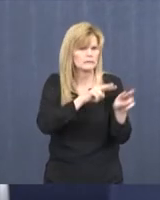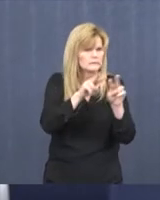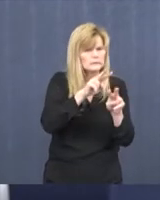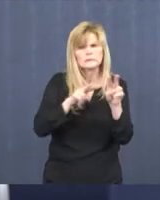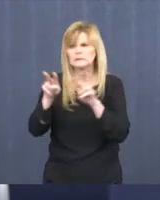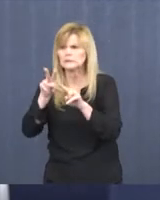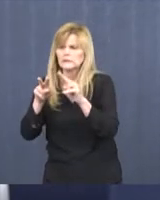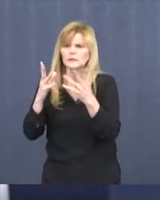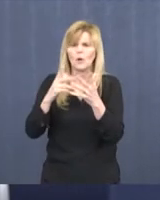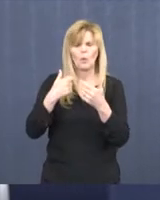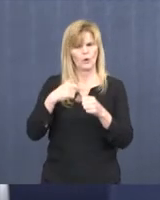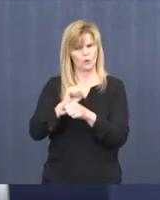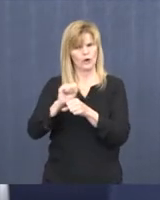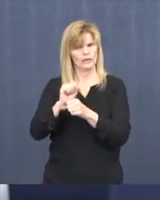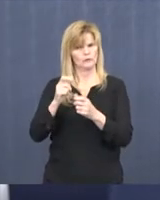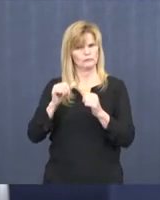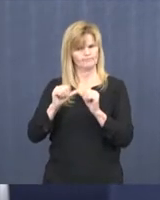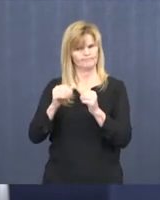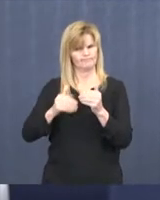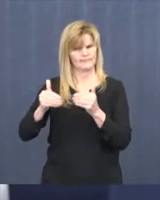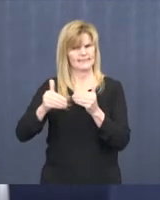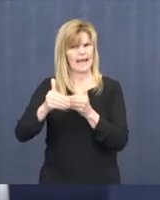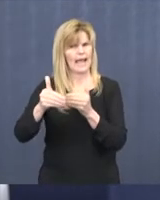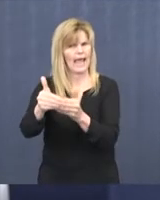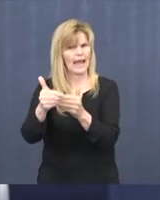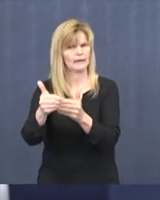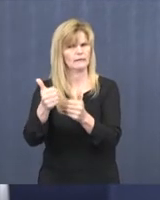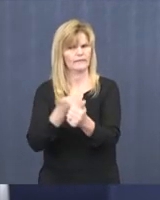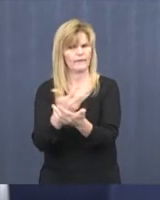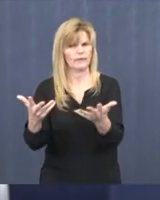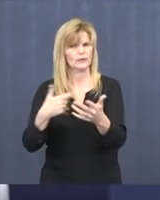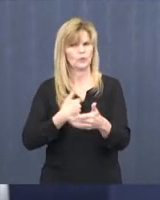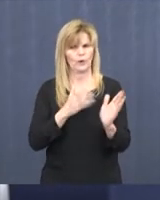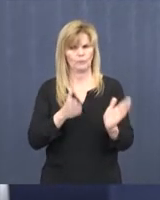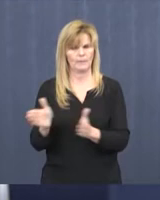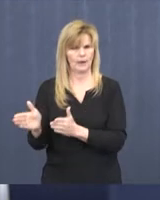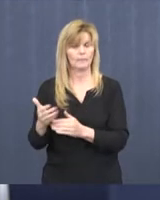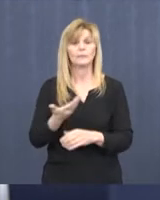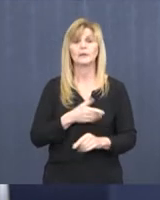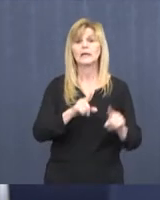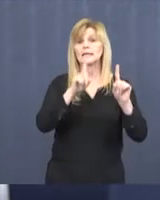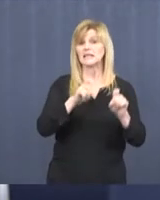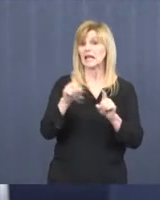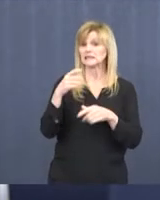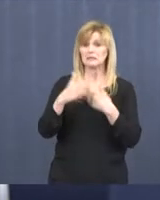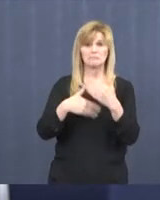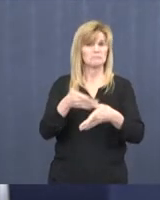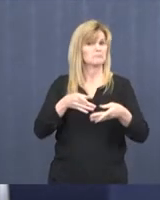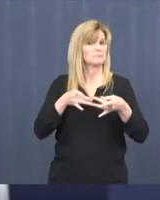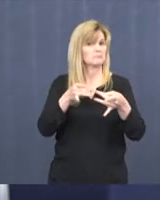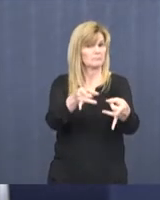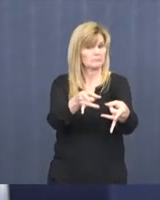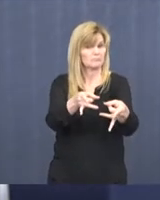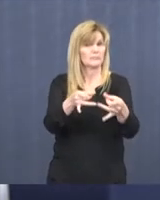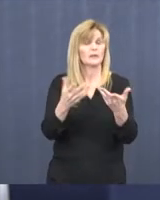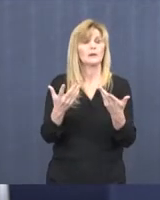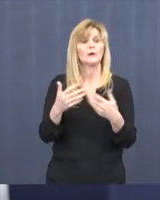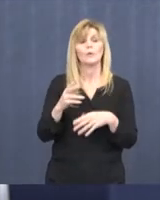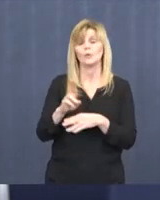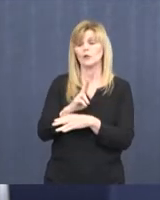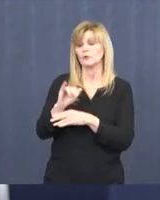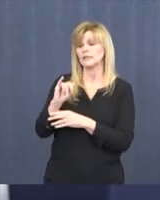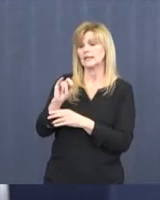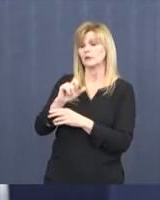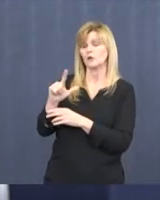very hard to stay one step ahead in our planning. Our testing is going well using the internal test. And